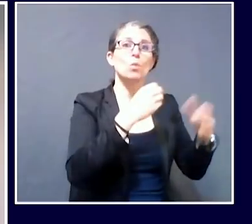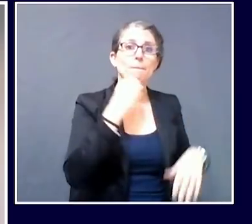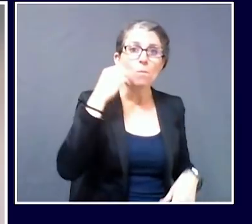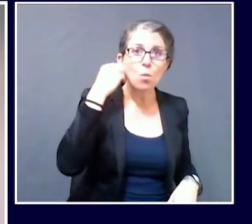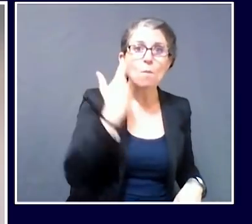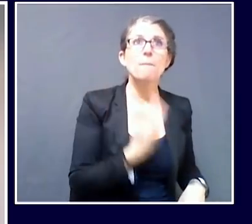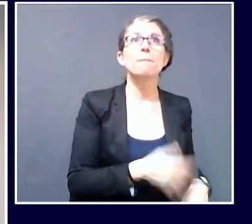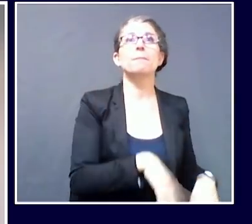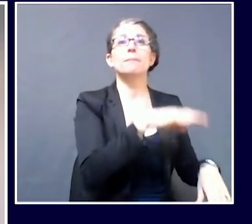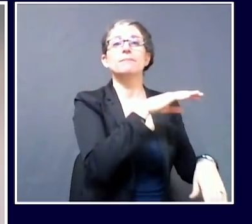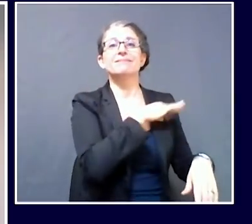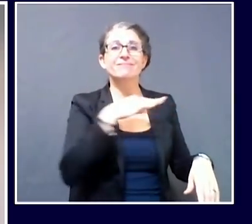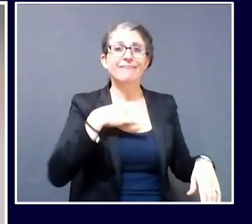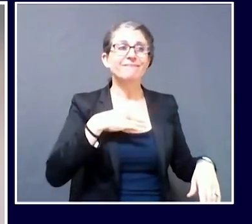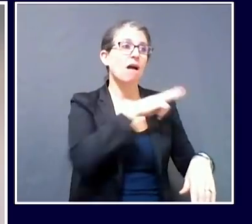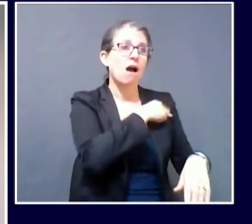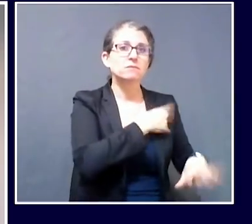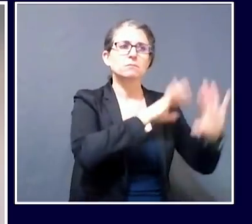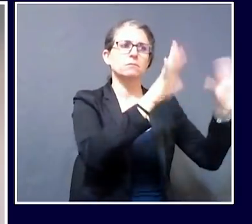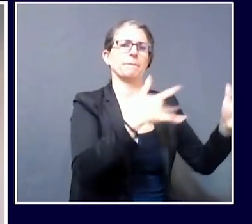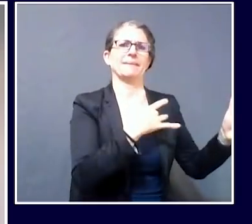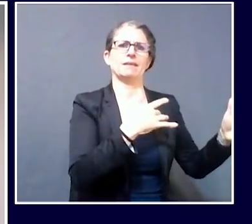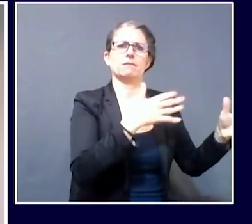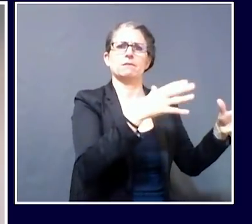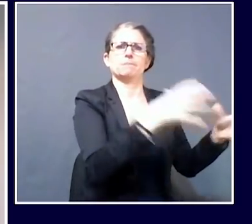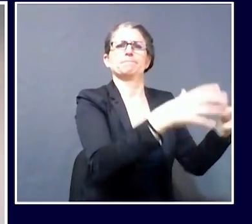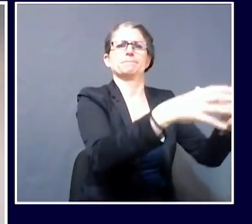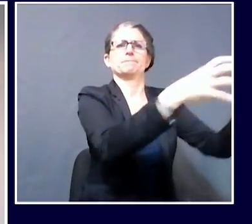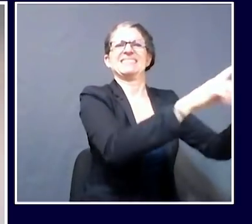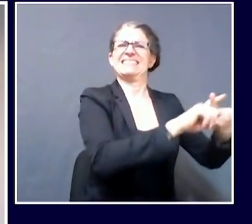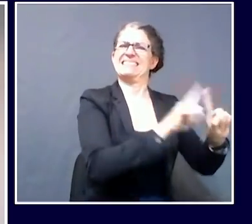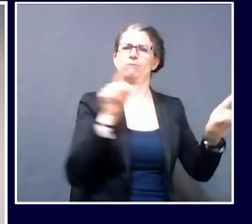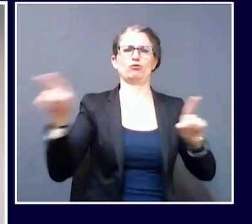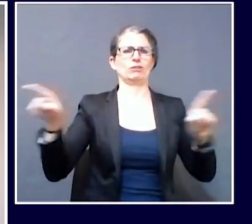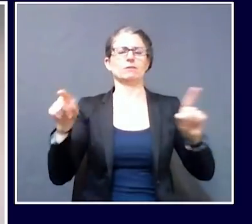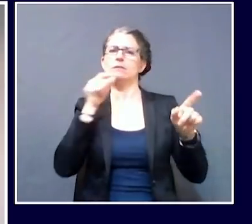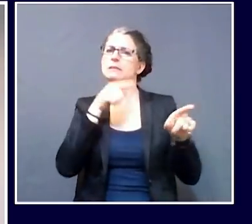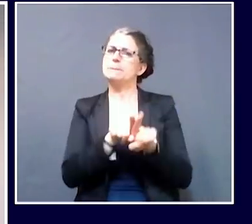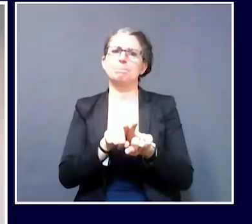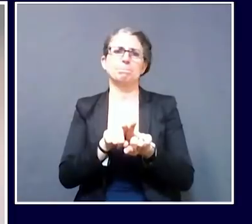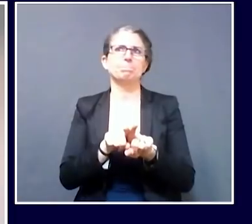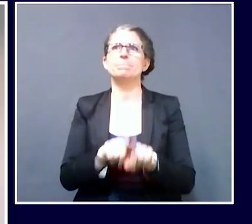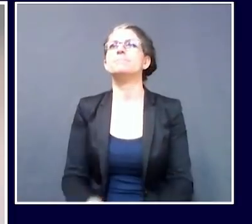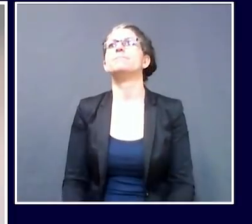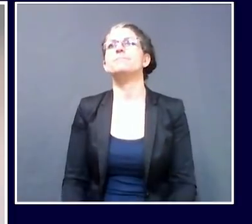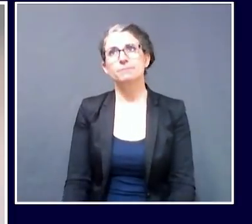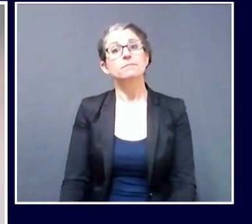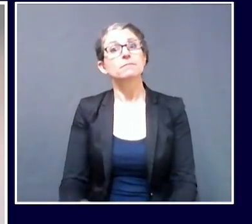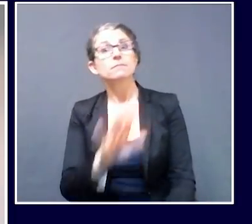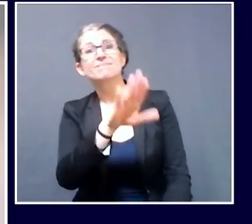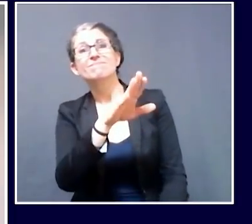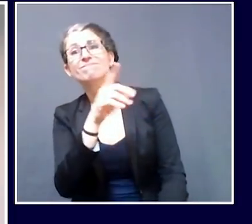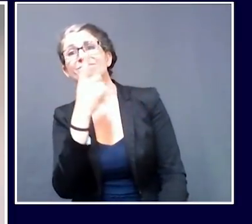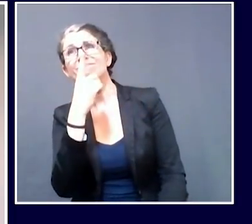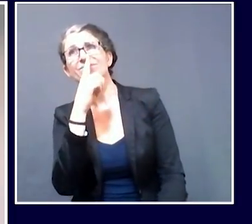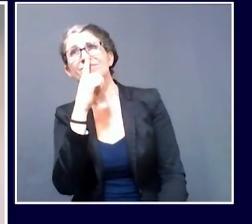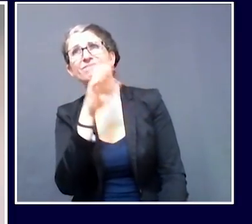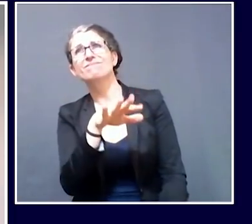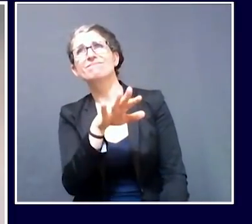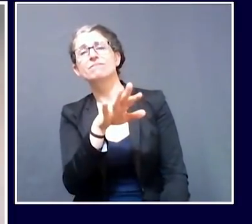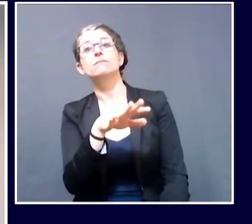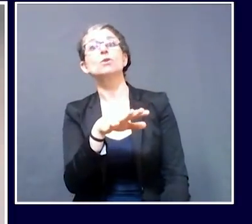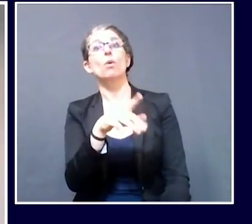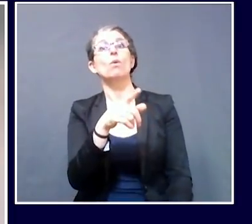to try to get a handle on it. Quick follow-up, if I might, please. In regard to the healthcare facilities, a lot of the nursing home and